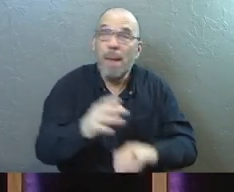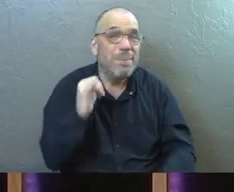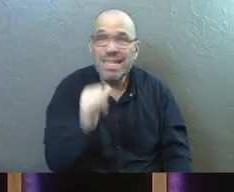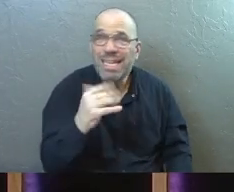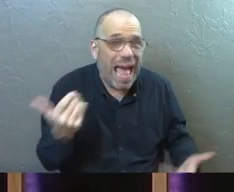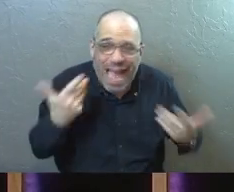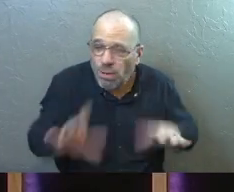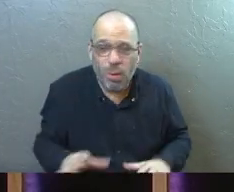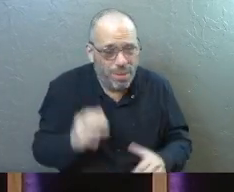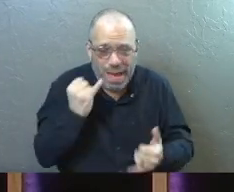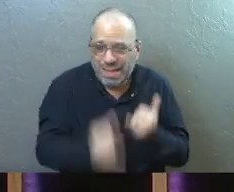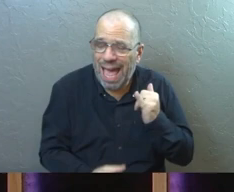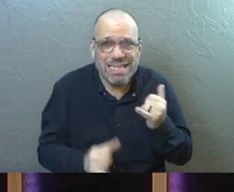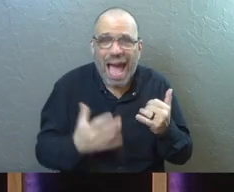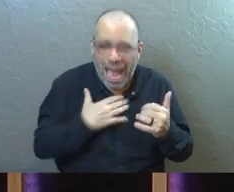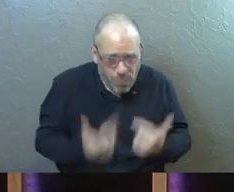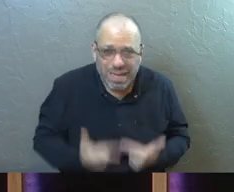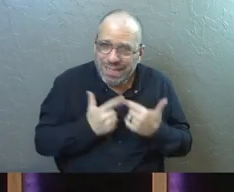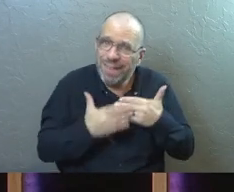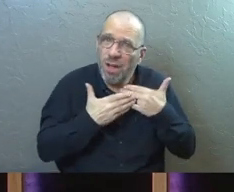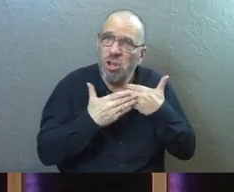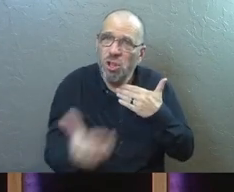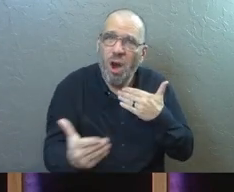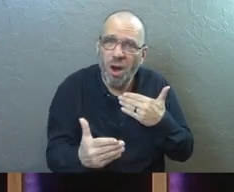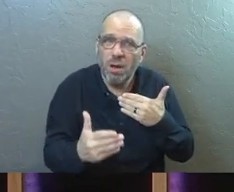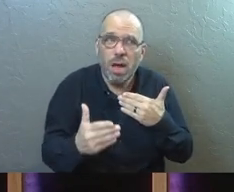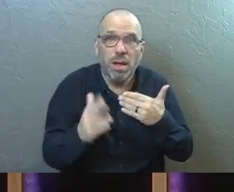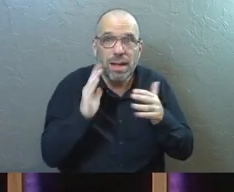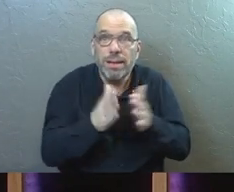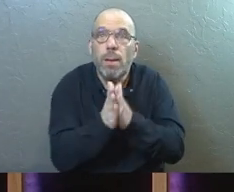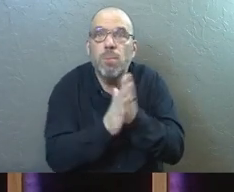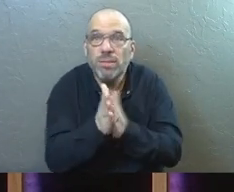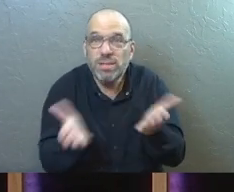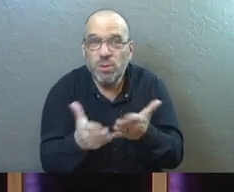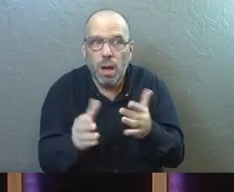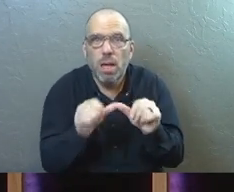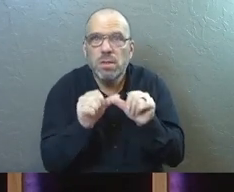I know me either. Me either. Let that motivate you.